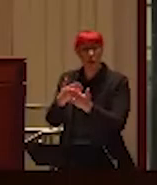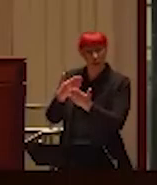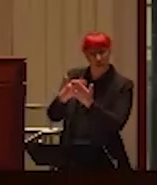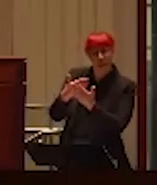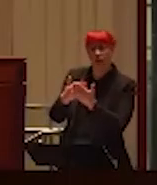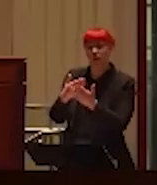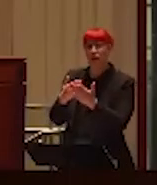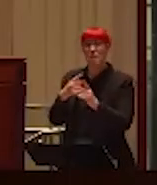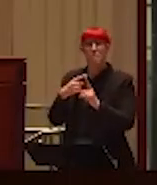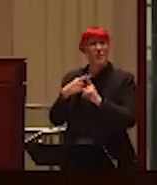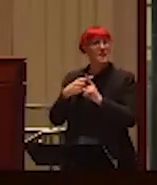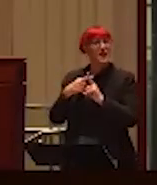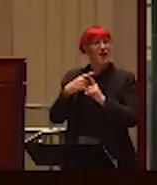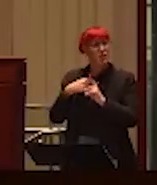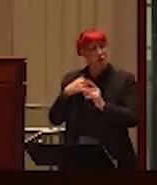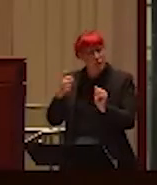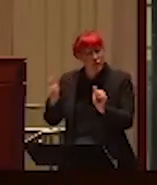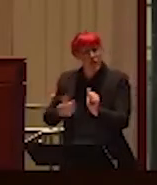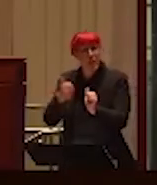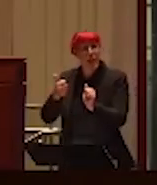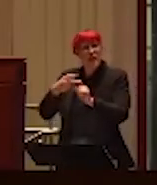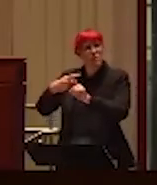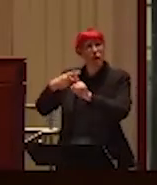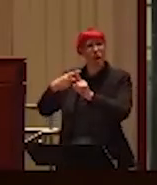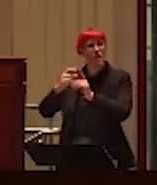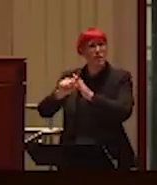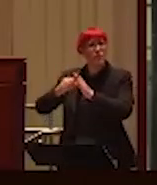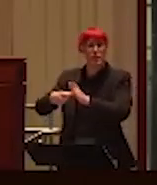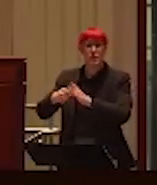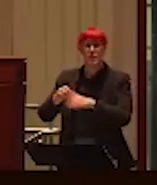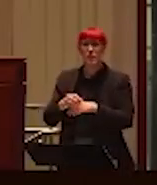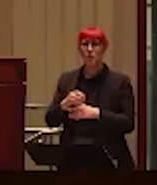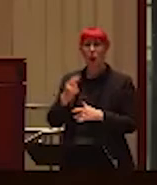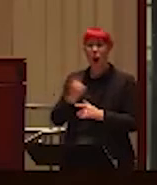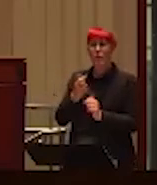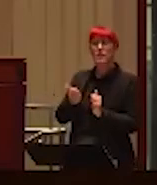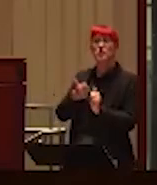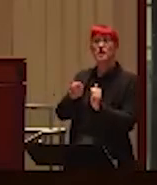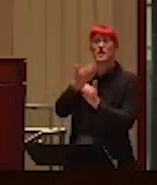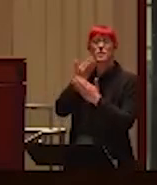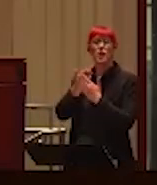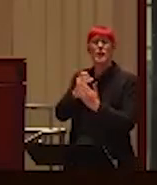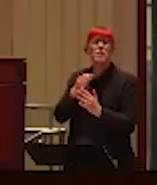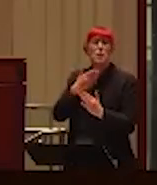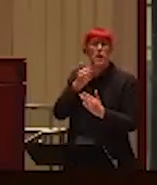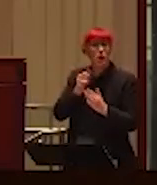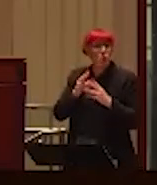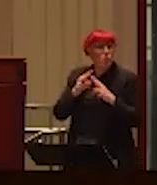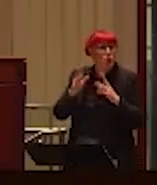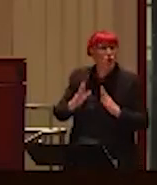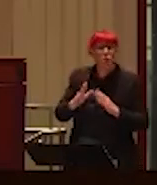doing. I was chasing the good times. So I was always thinking, oh, if I just do this, if I'm just a better partner, if I can just make her